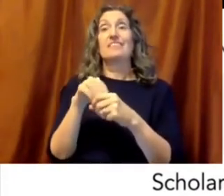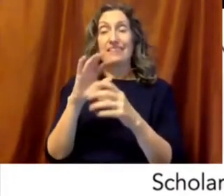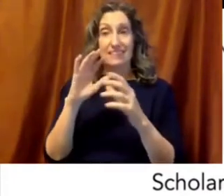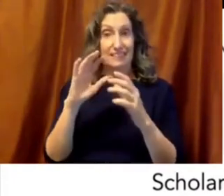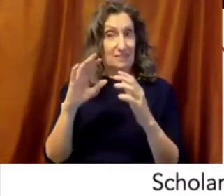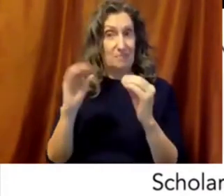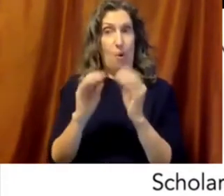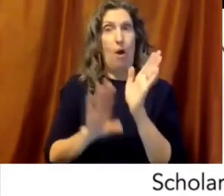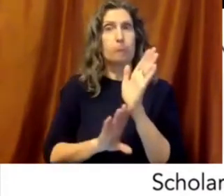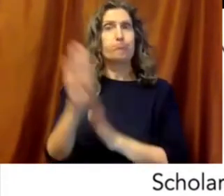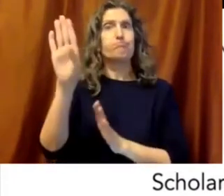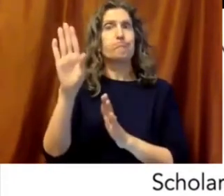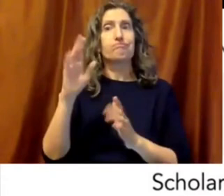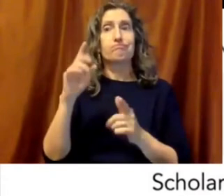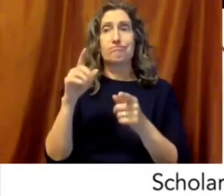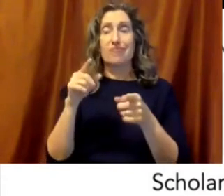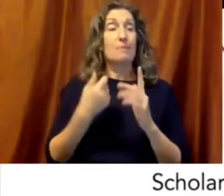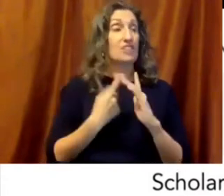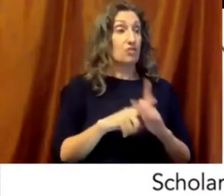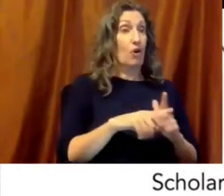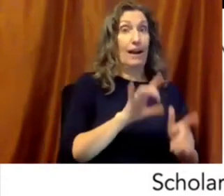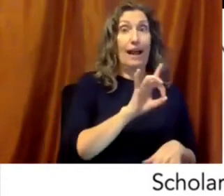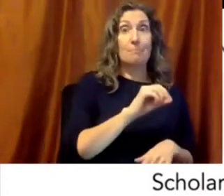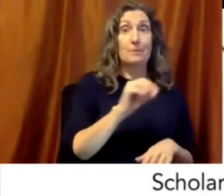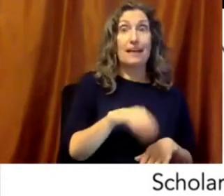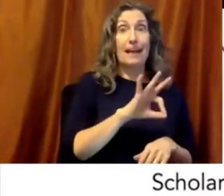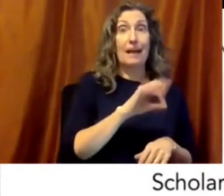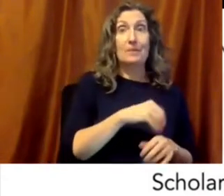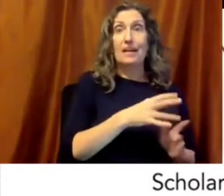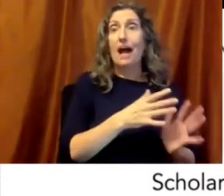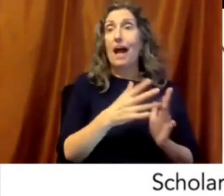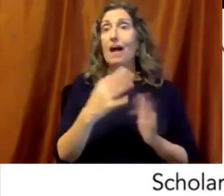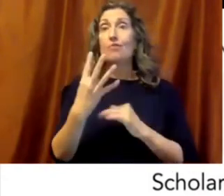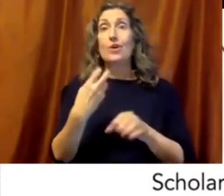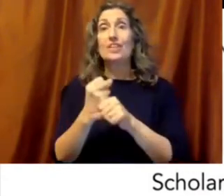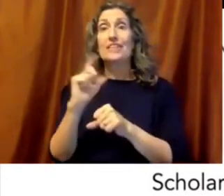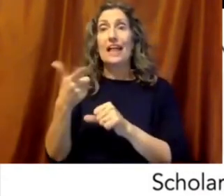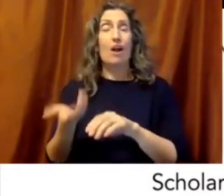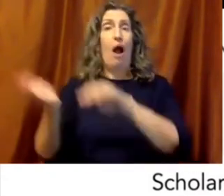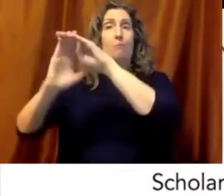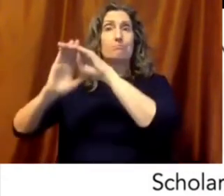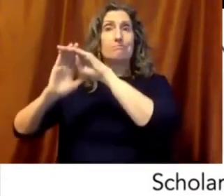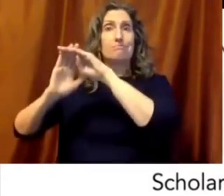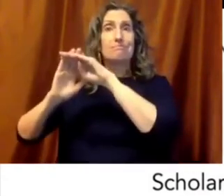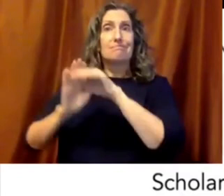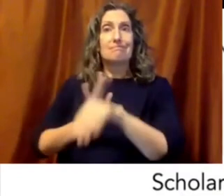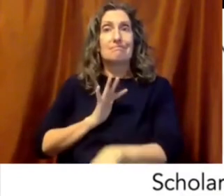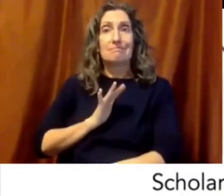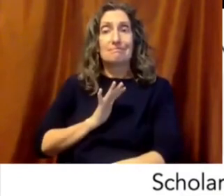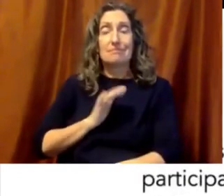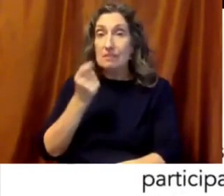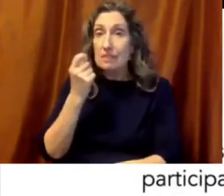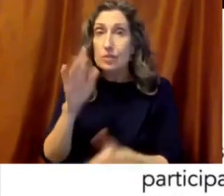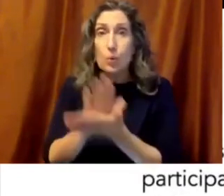18% in reading, 9% in math with this cohort. And you can see what it is four years later. And they remain in our same